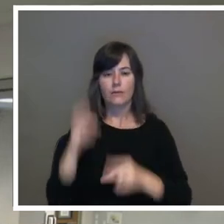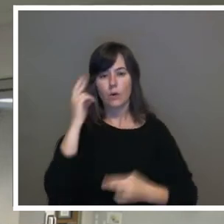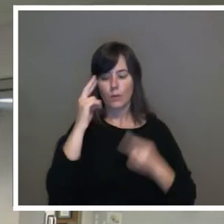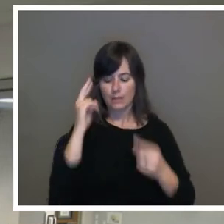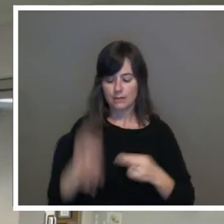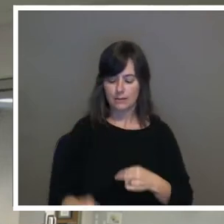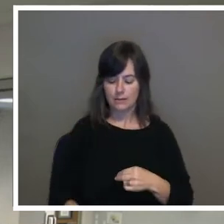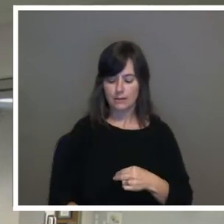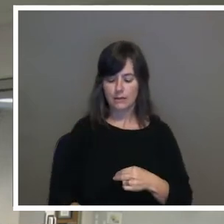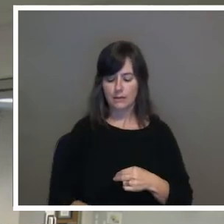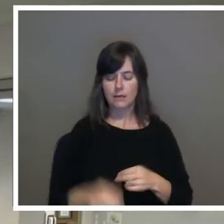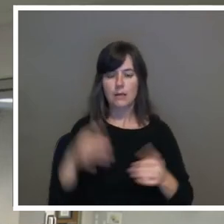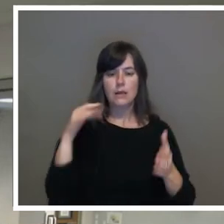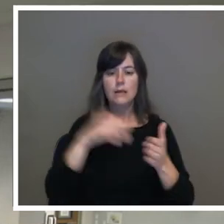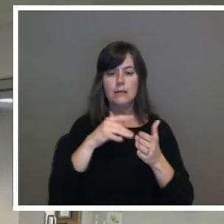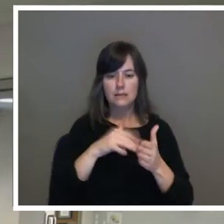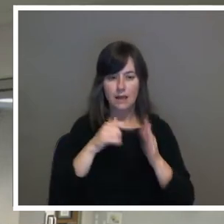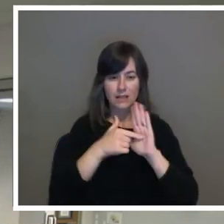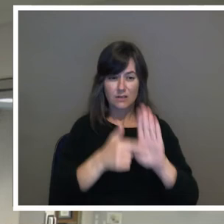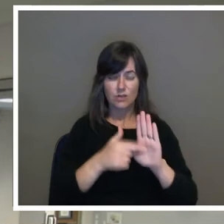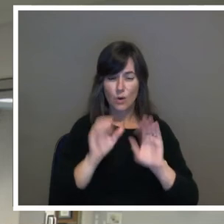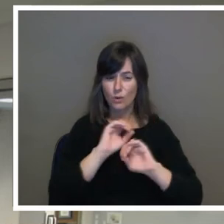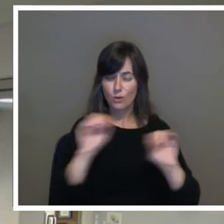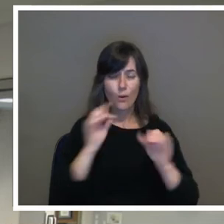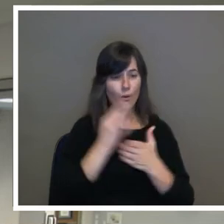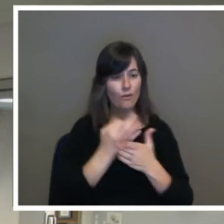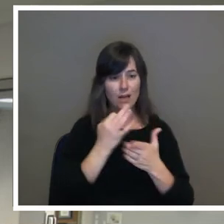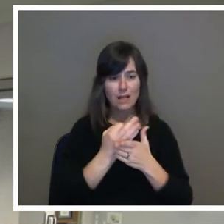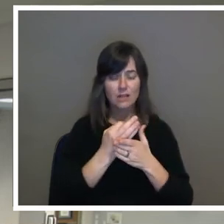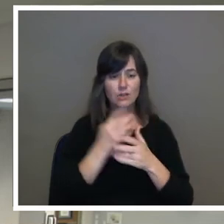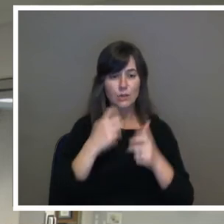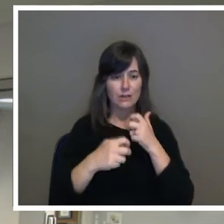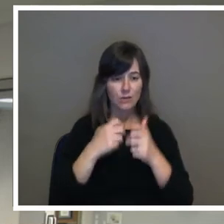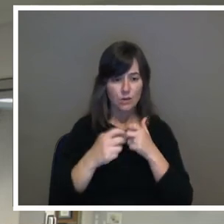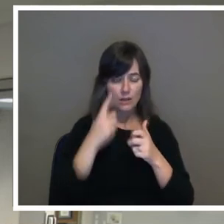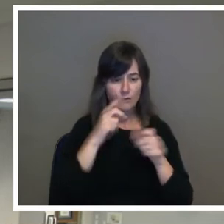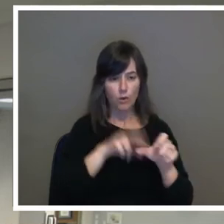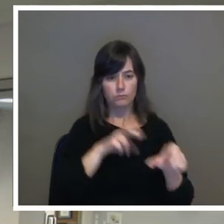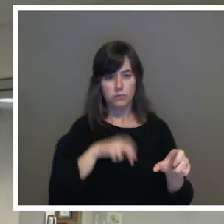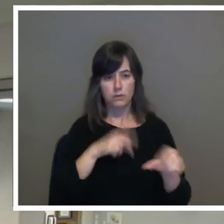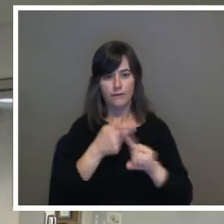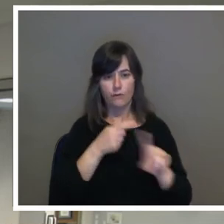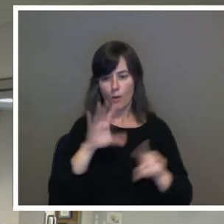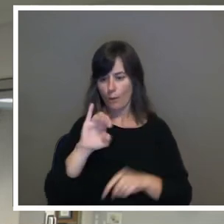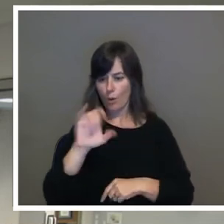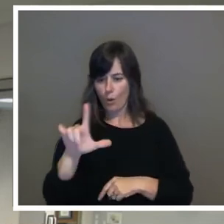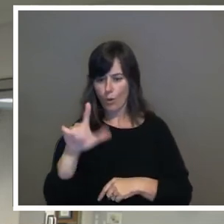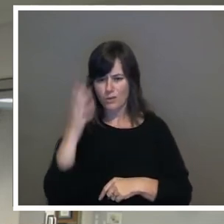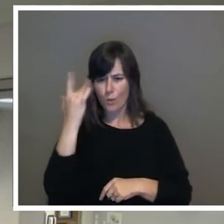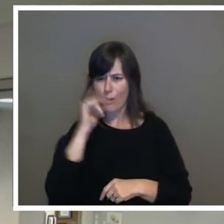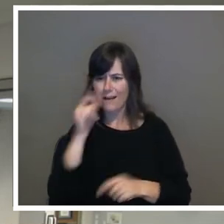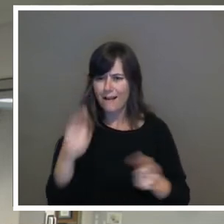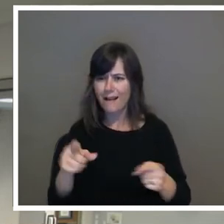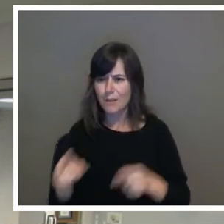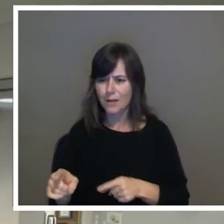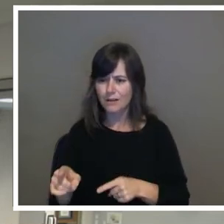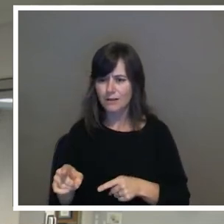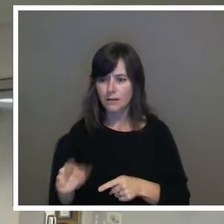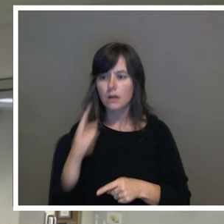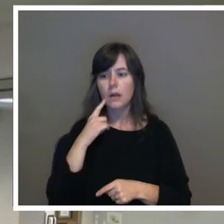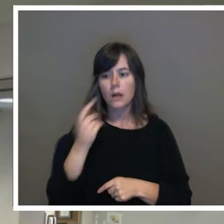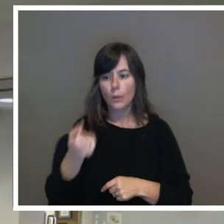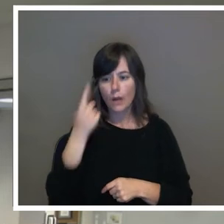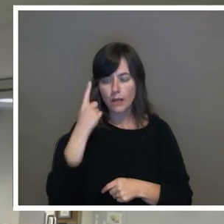that there is no financial difficulty with moving away from coal. So why isn't this happening? We do understand the fixed